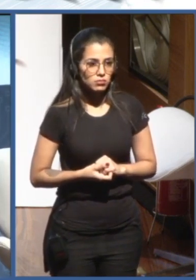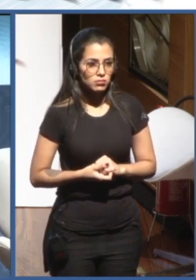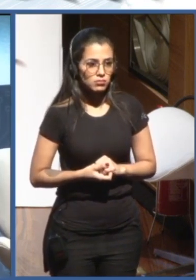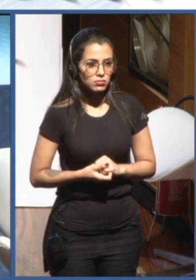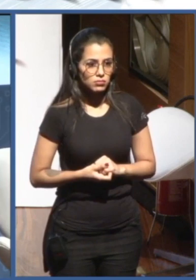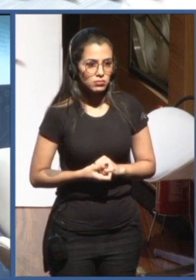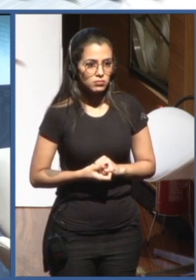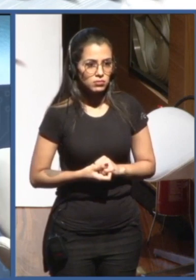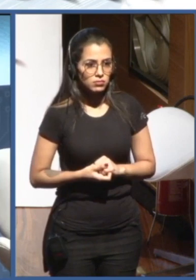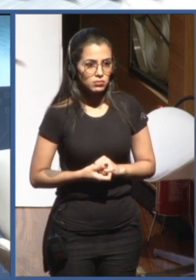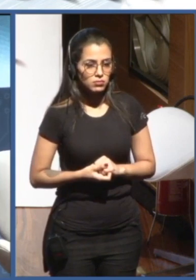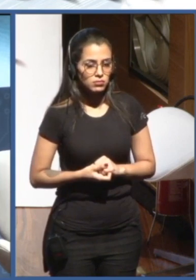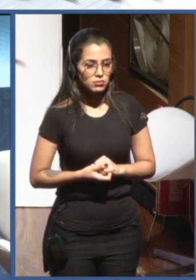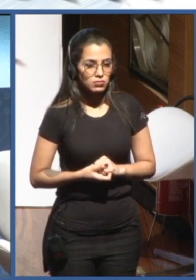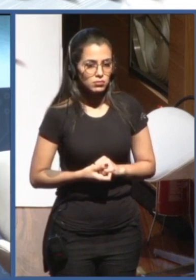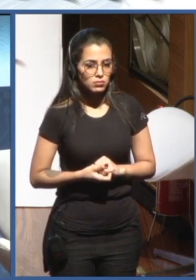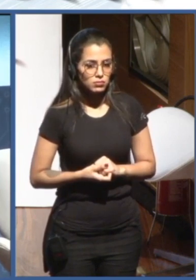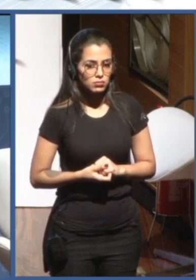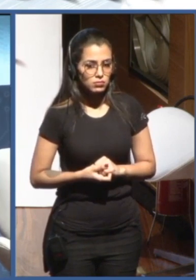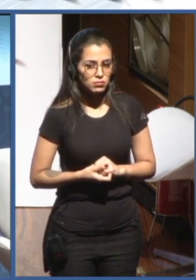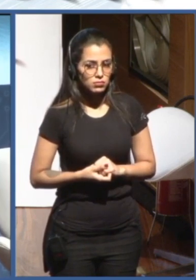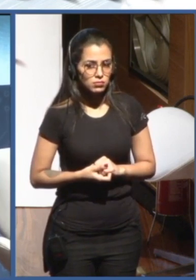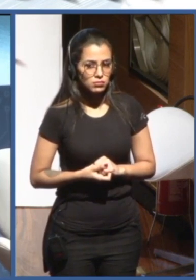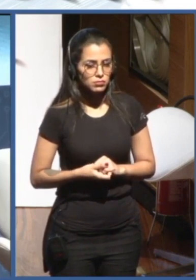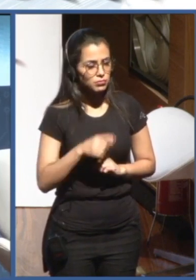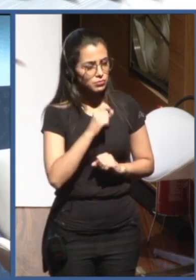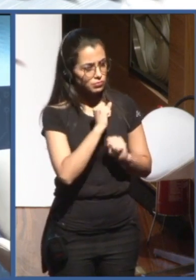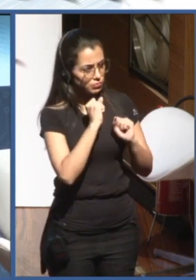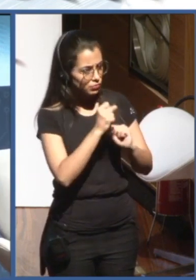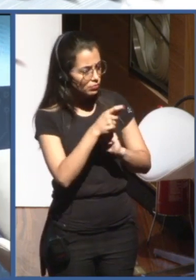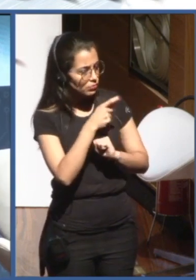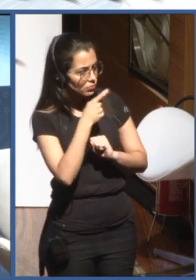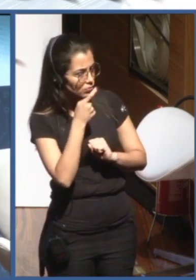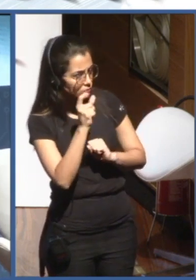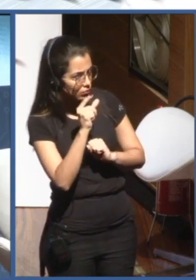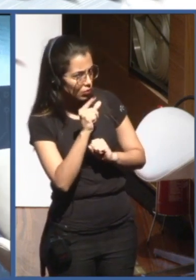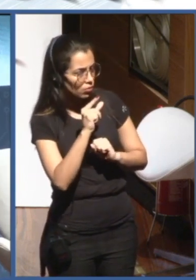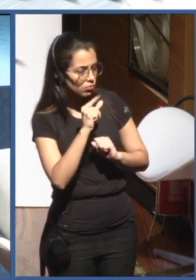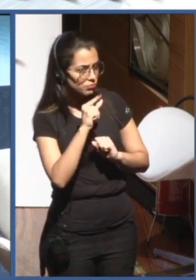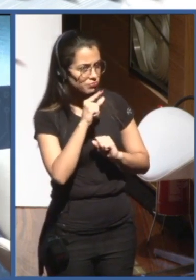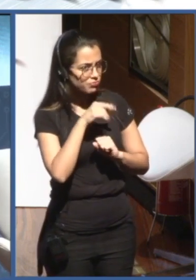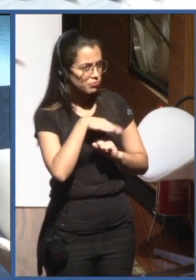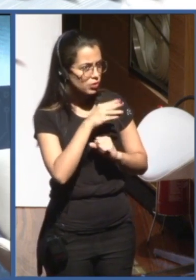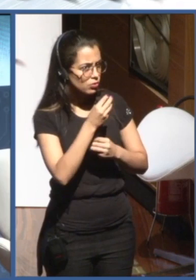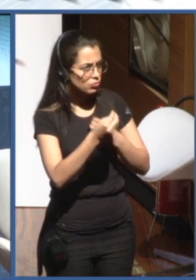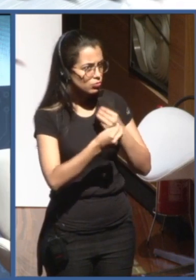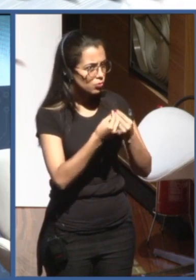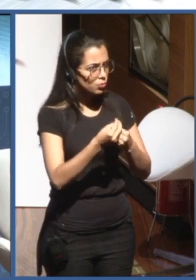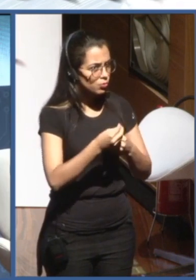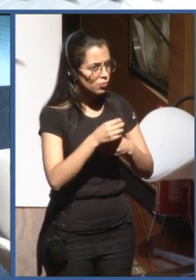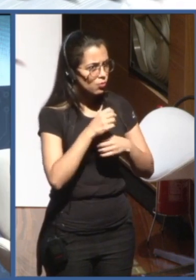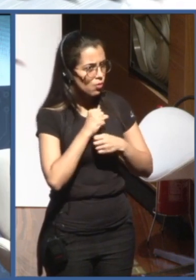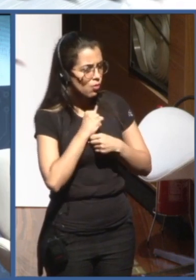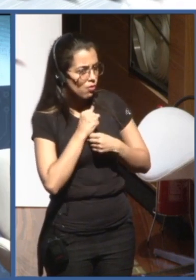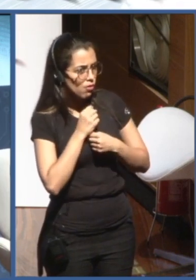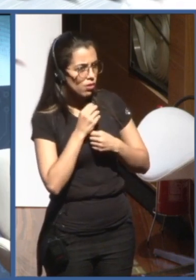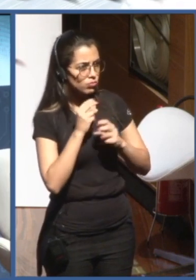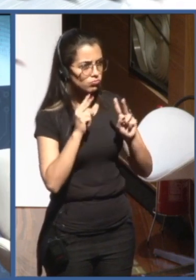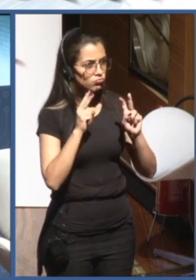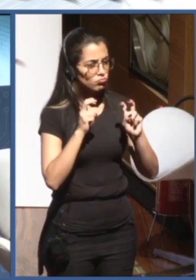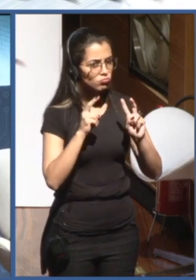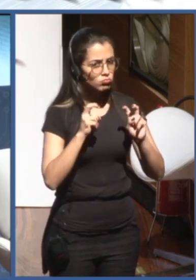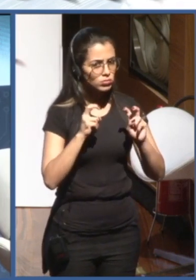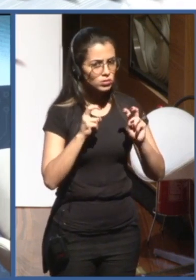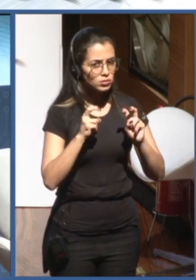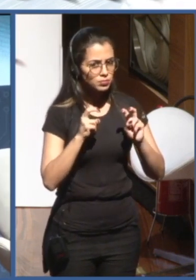transformation. Can you tell us more about these recommendations, specifically it concerns cooperation in the field of the development of artificial intelligence?